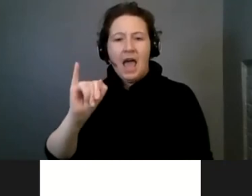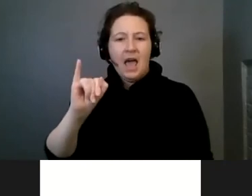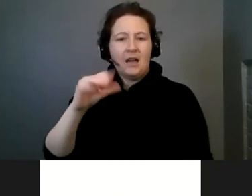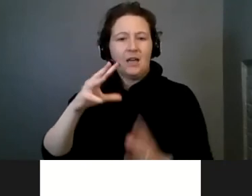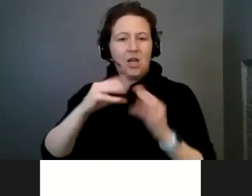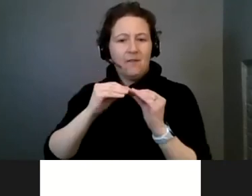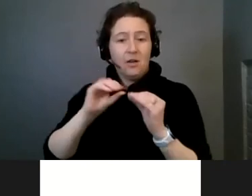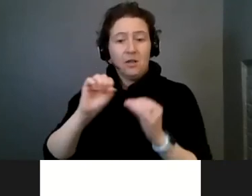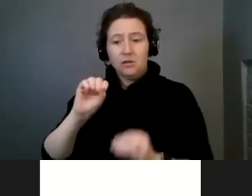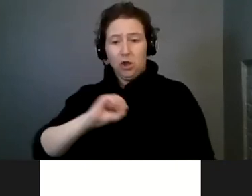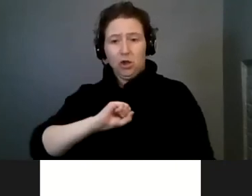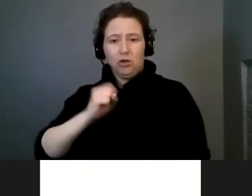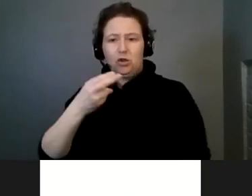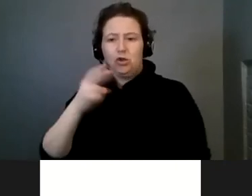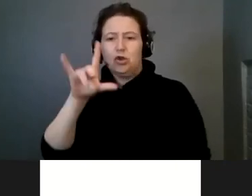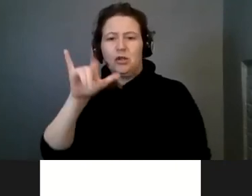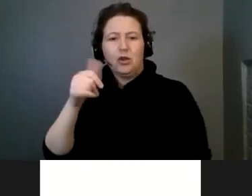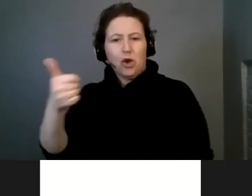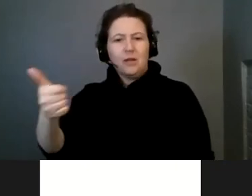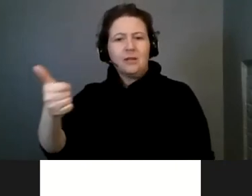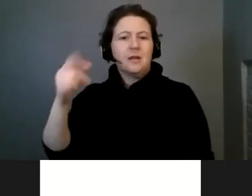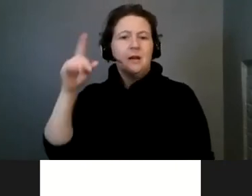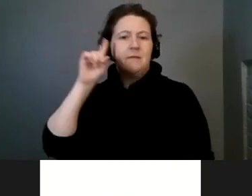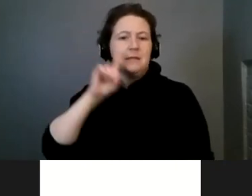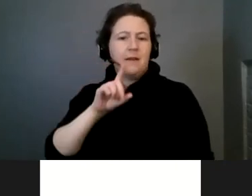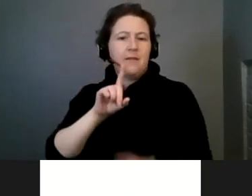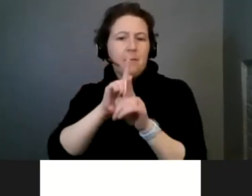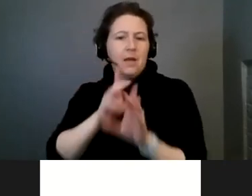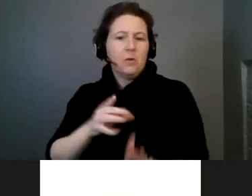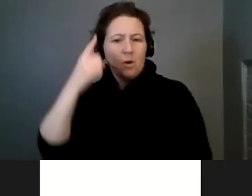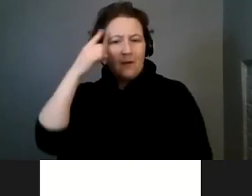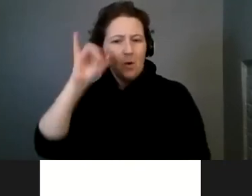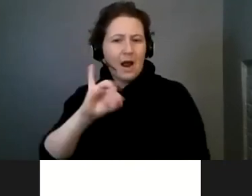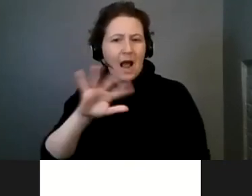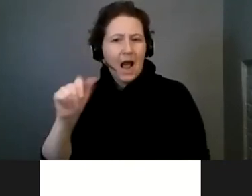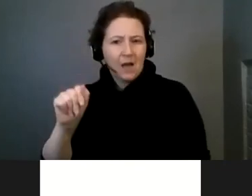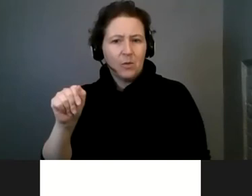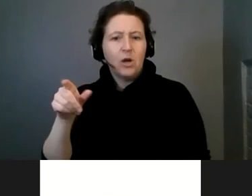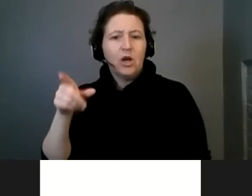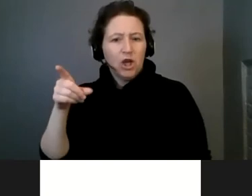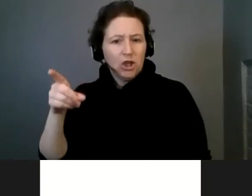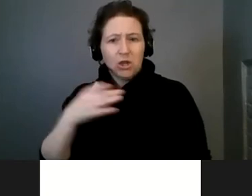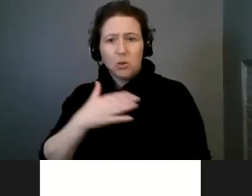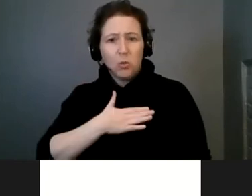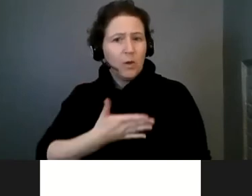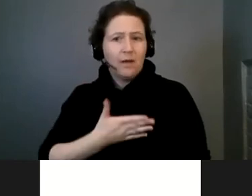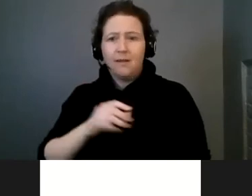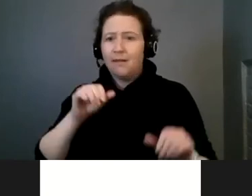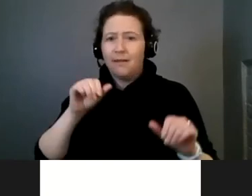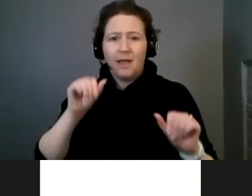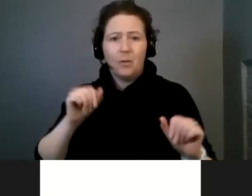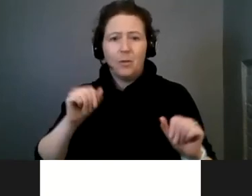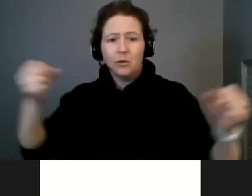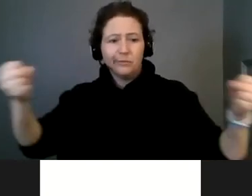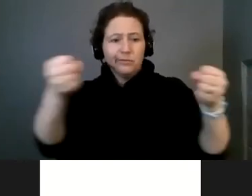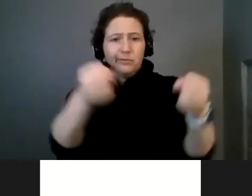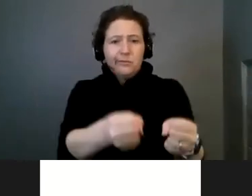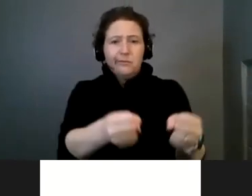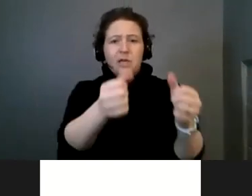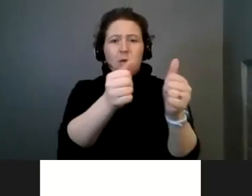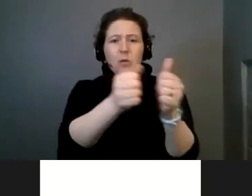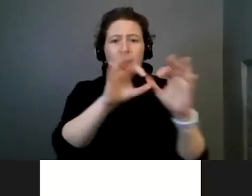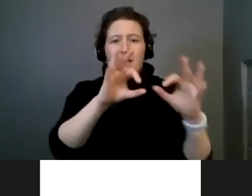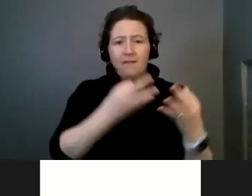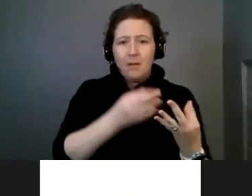for the state of Iowa, who is willing and able to be matched up with new families who might want to be introduced